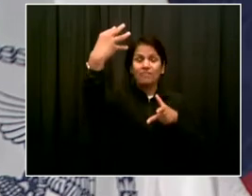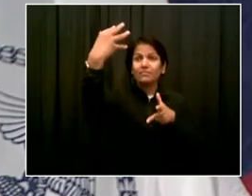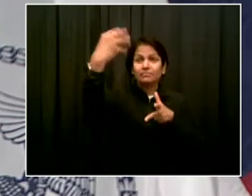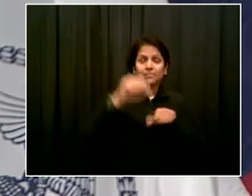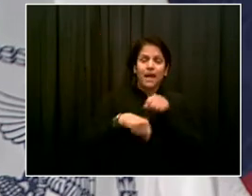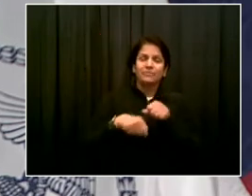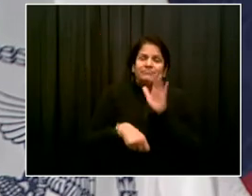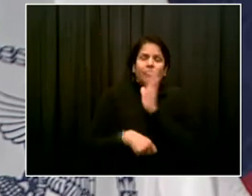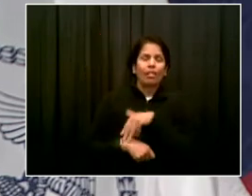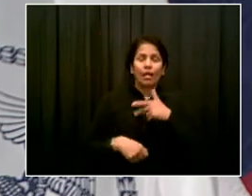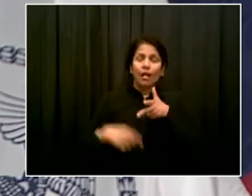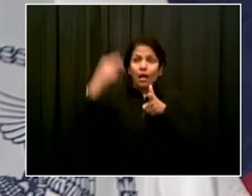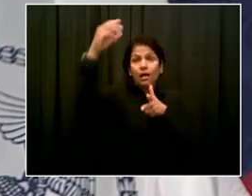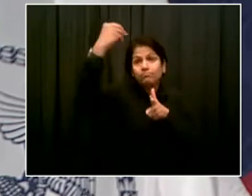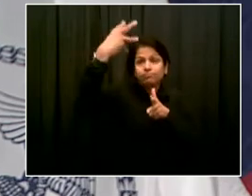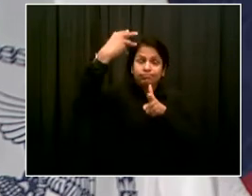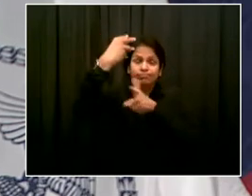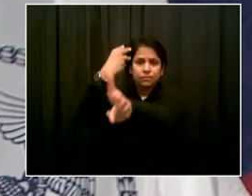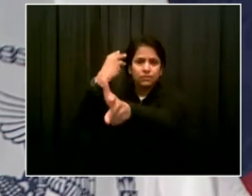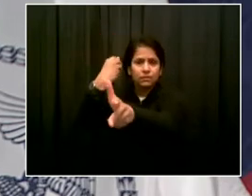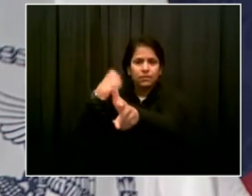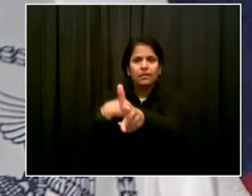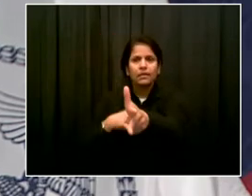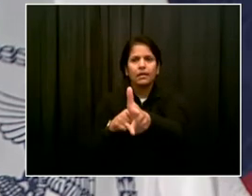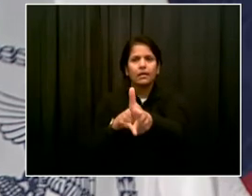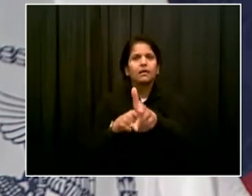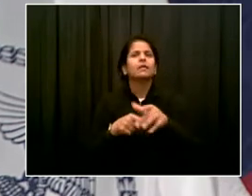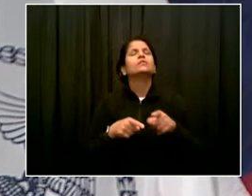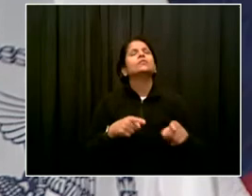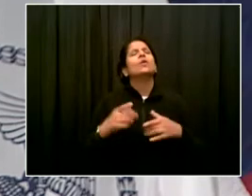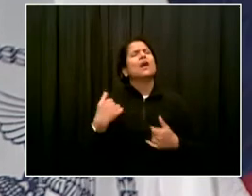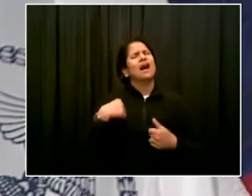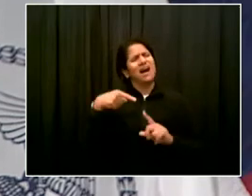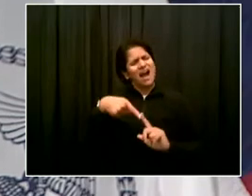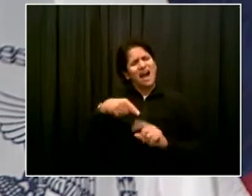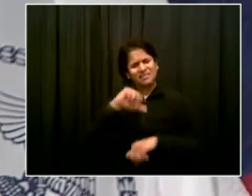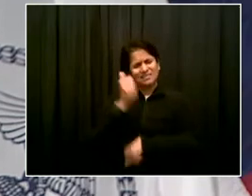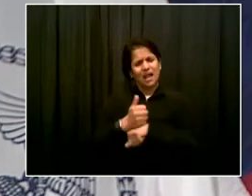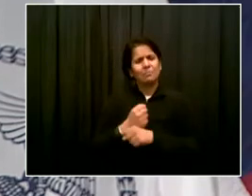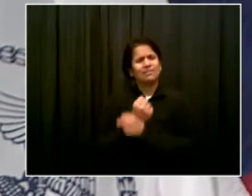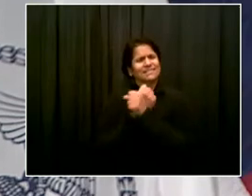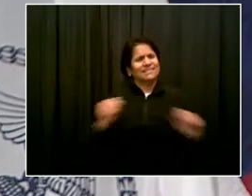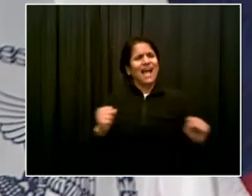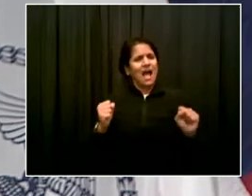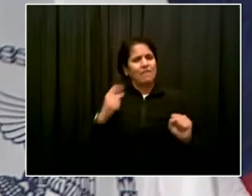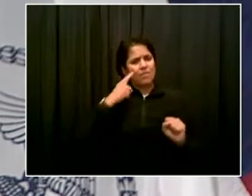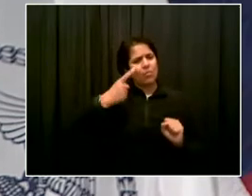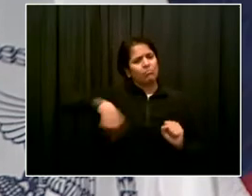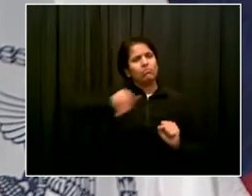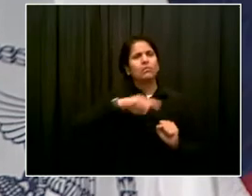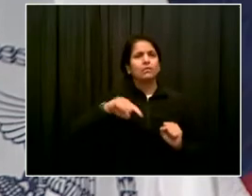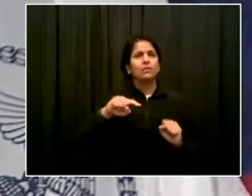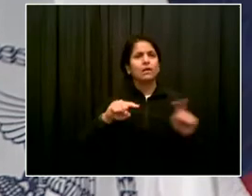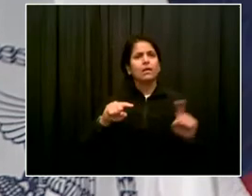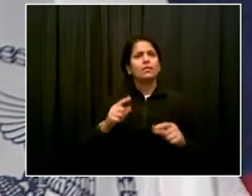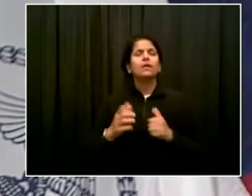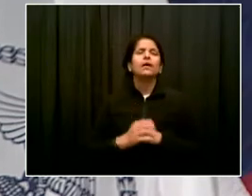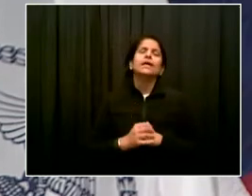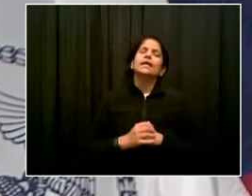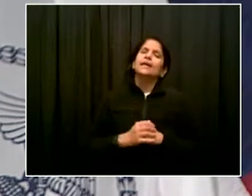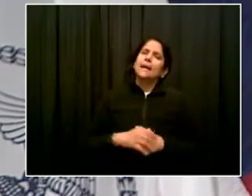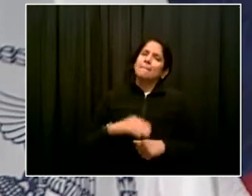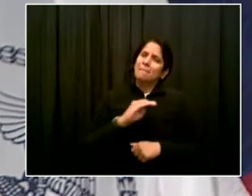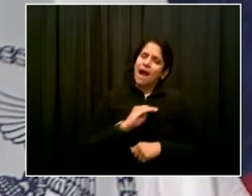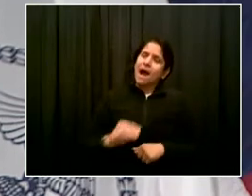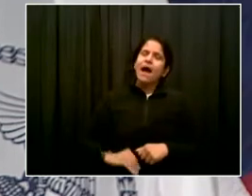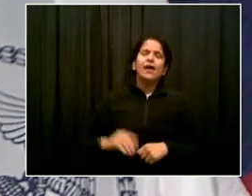over the years. And I think the answer is to keep working at it, to continue to educate, because everyone